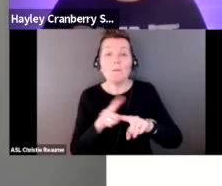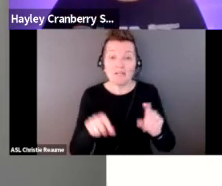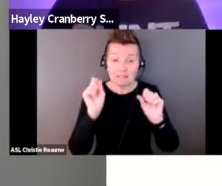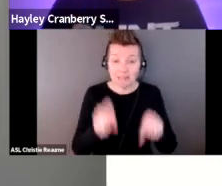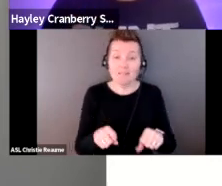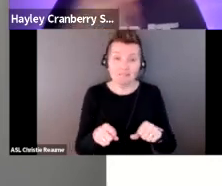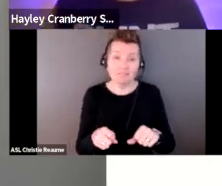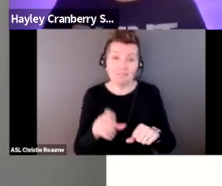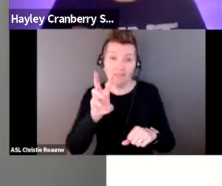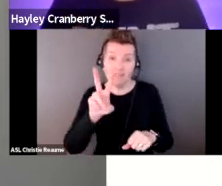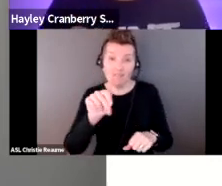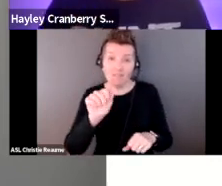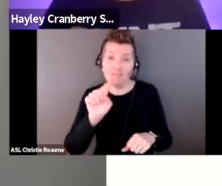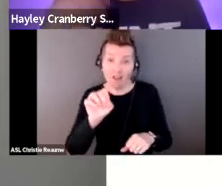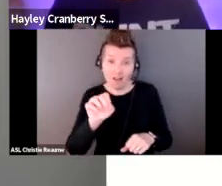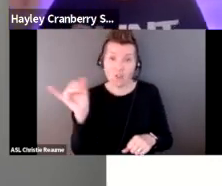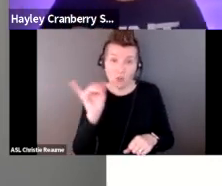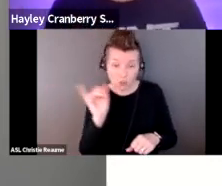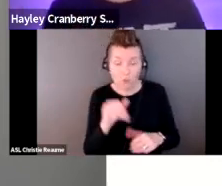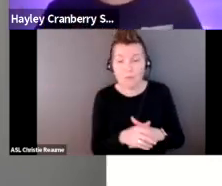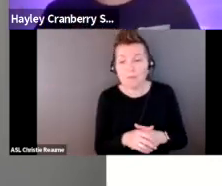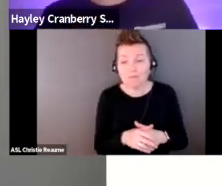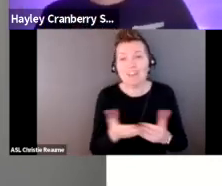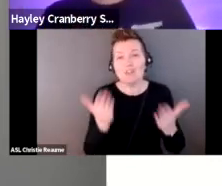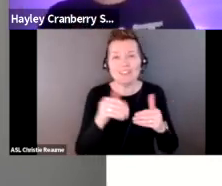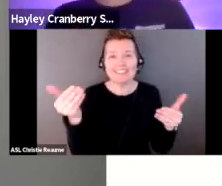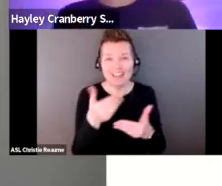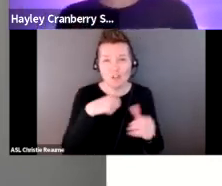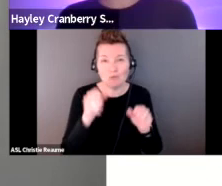in some of my next pieces, it's similar, you can go to the next slide.